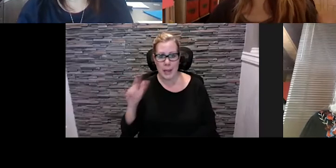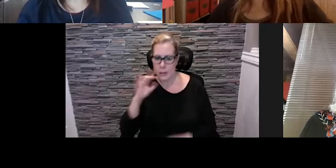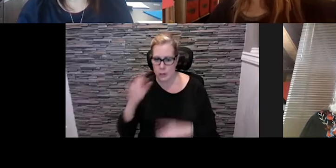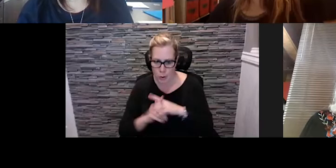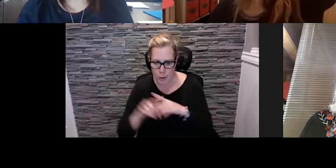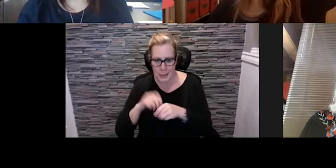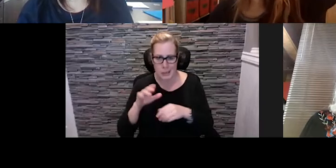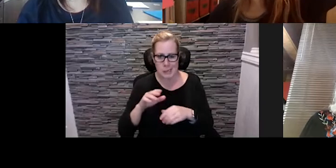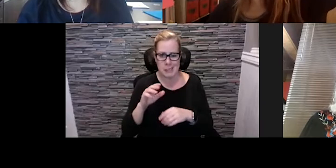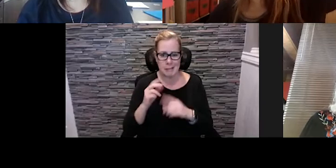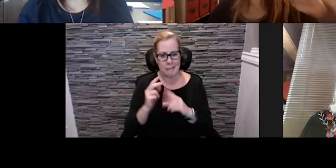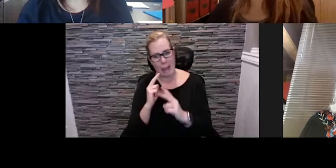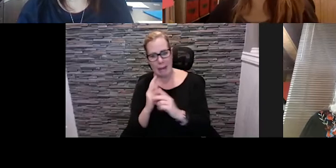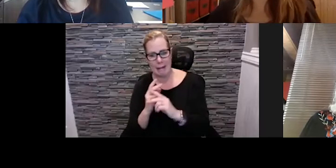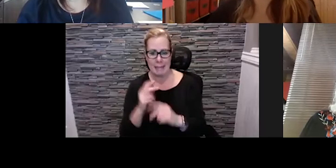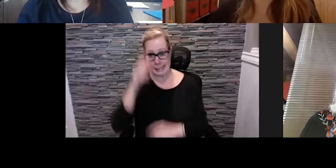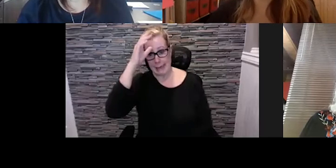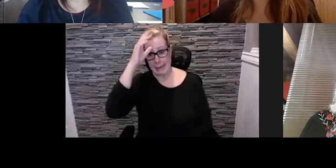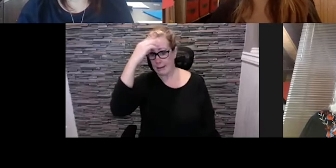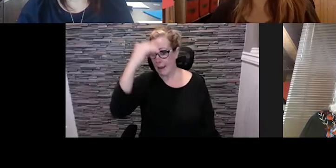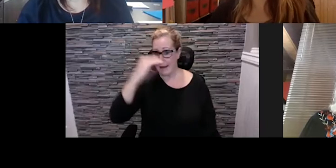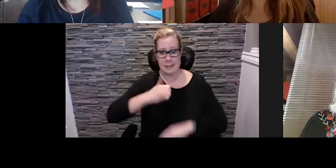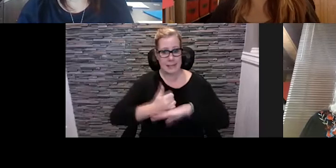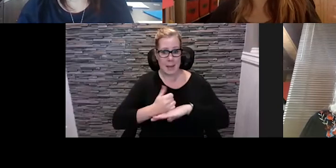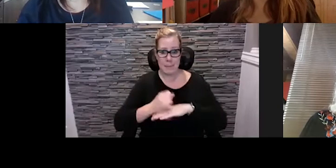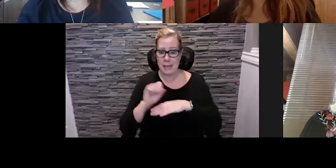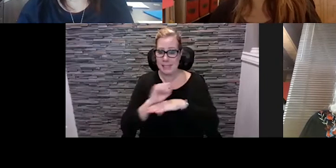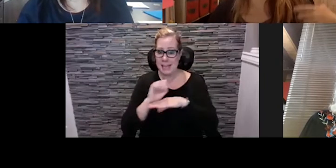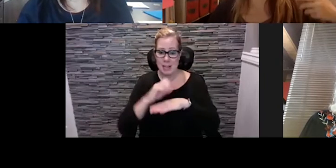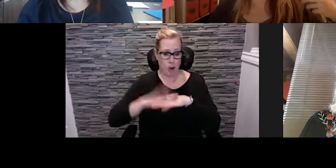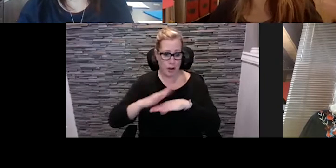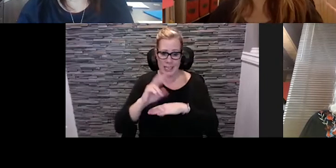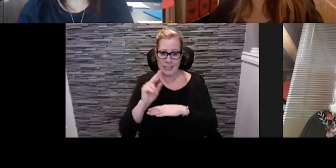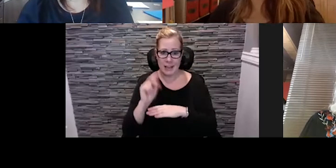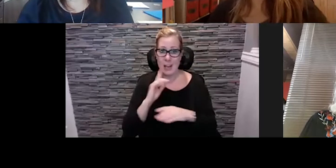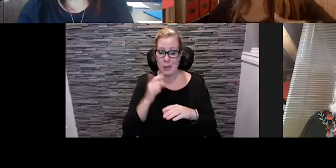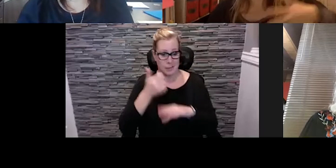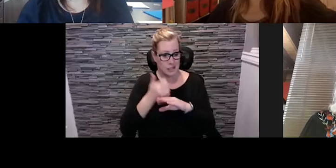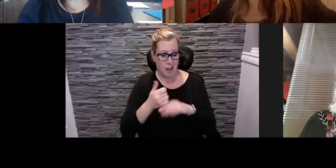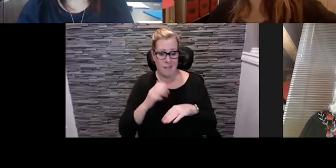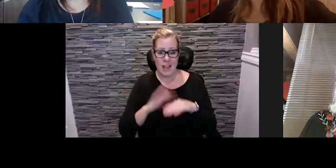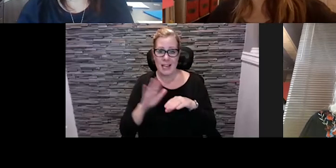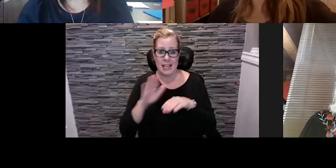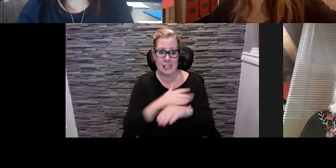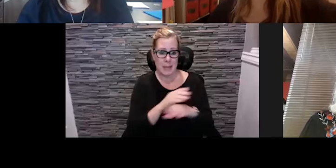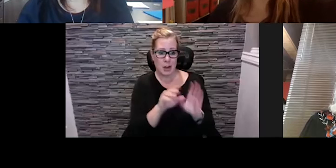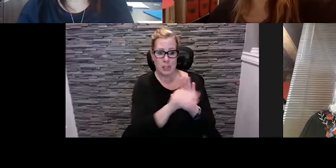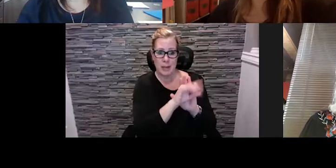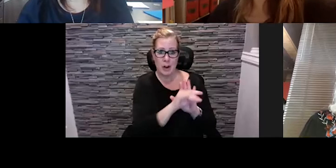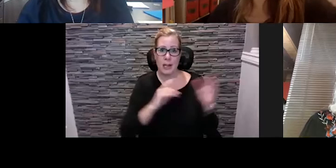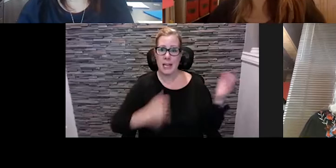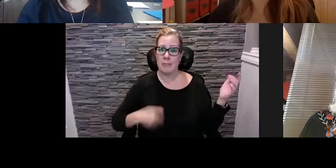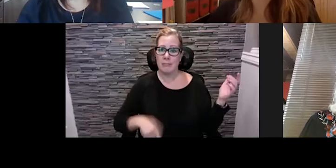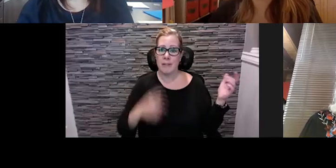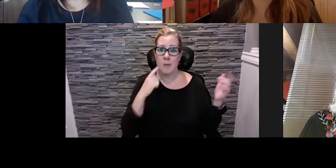and he set up a stage on top of his van and put it was him and his speaker and he performed a concert for